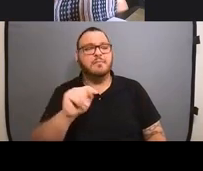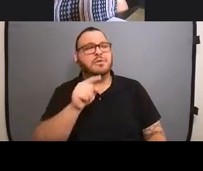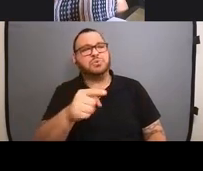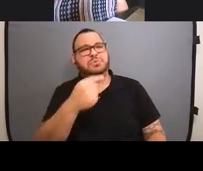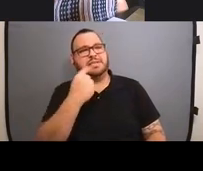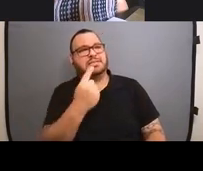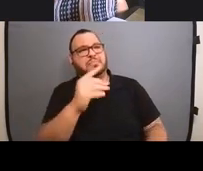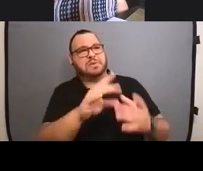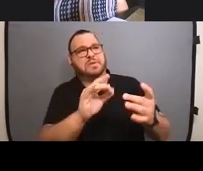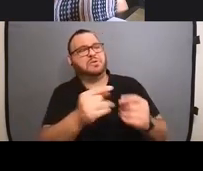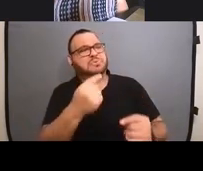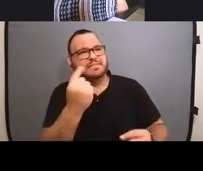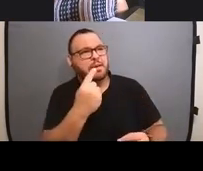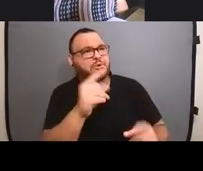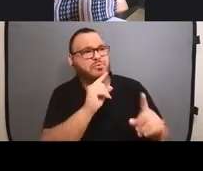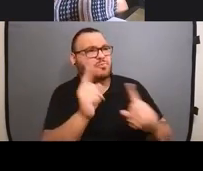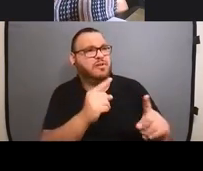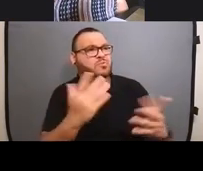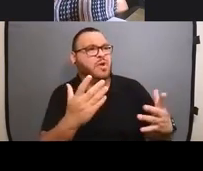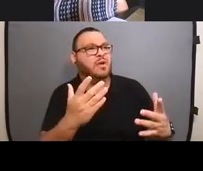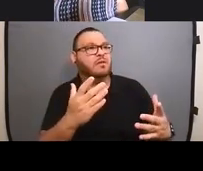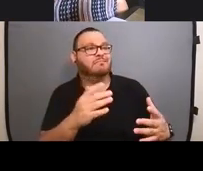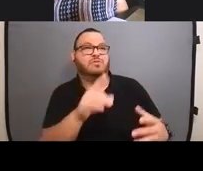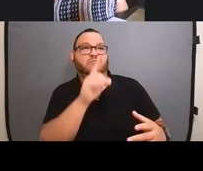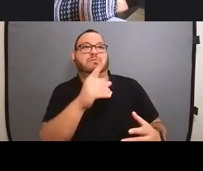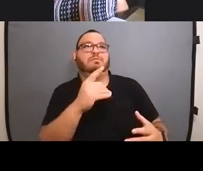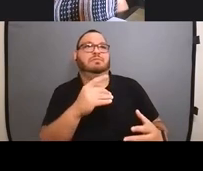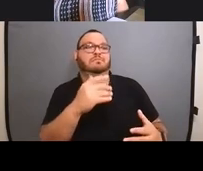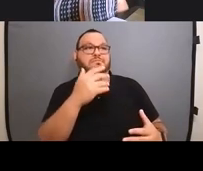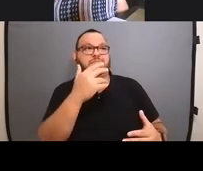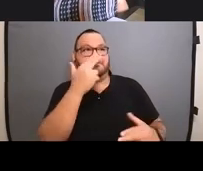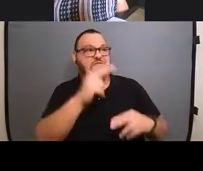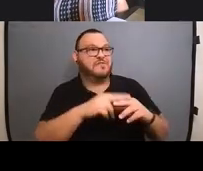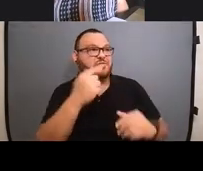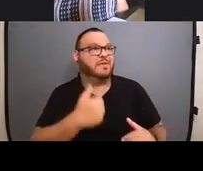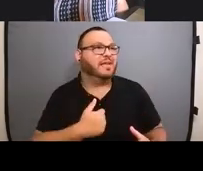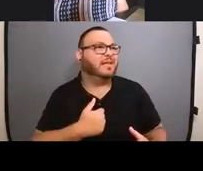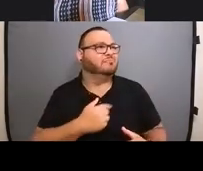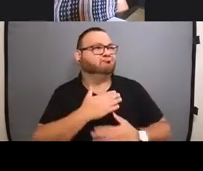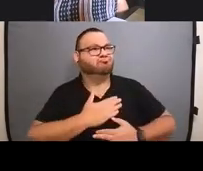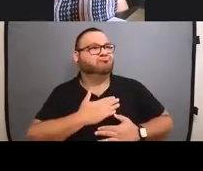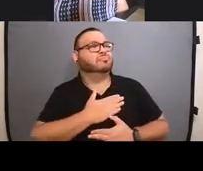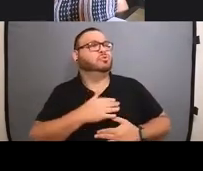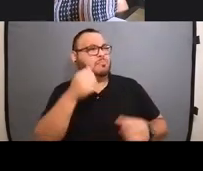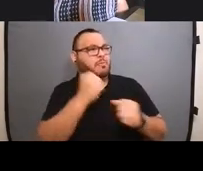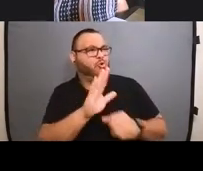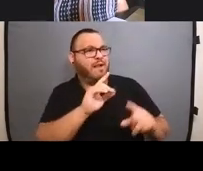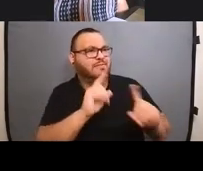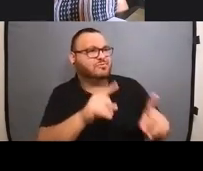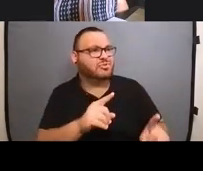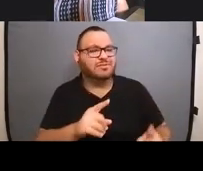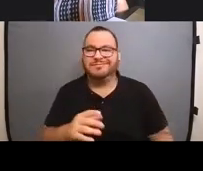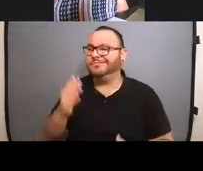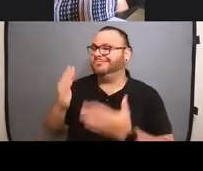liked super fat or infinifat, that was really delightful to me. Do you remember your answer when we were chatting the other day? Probably